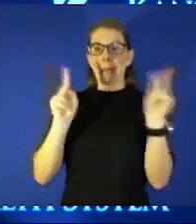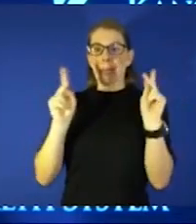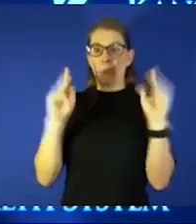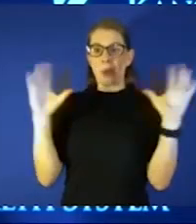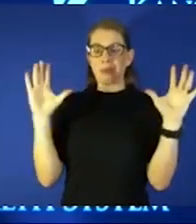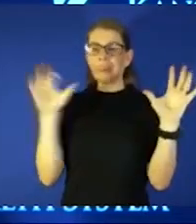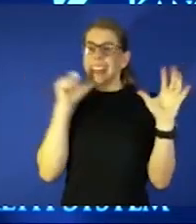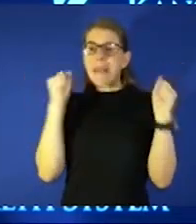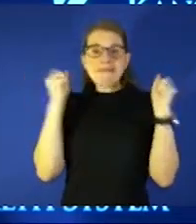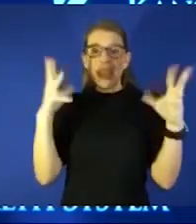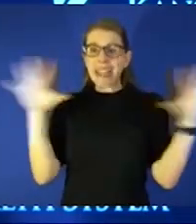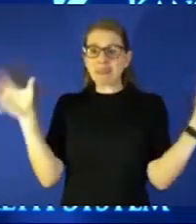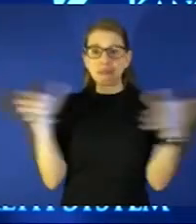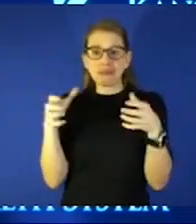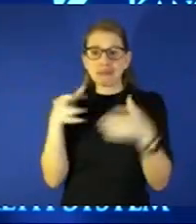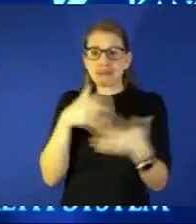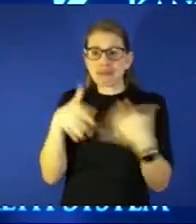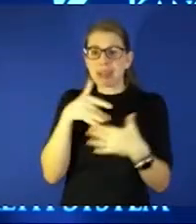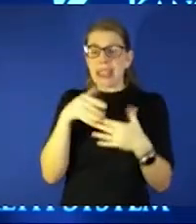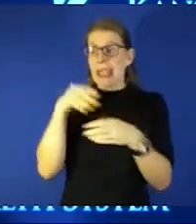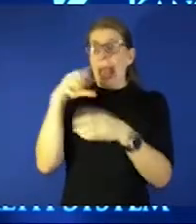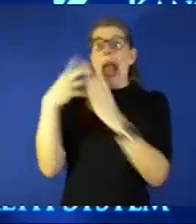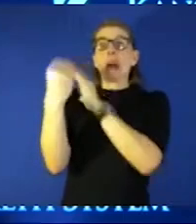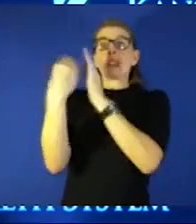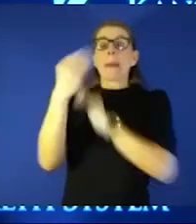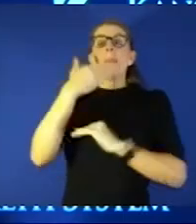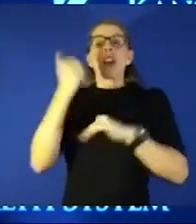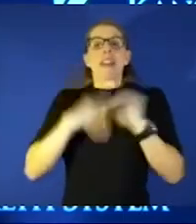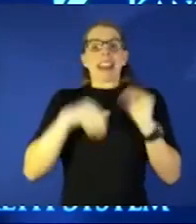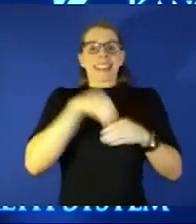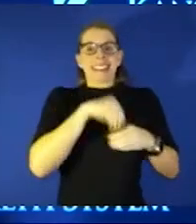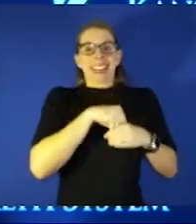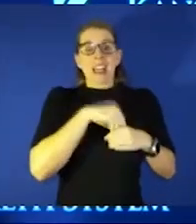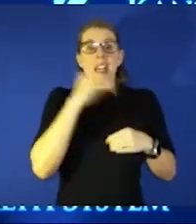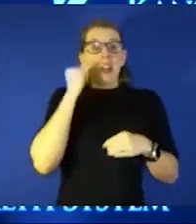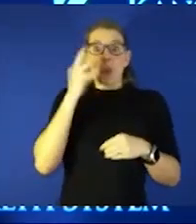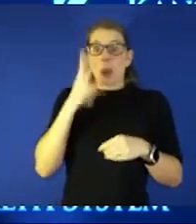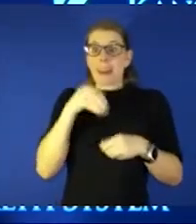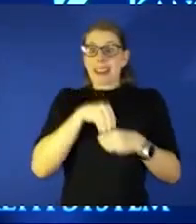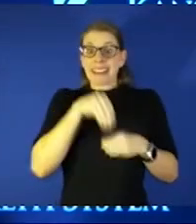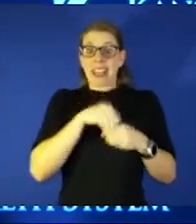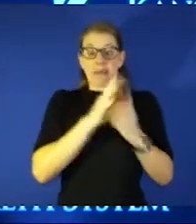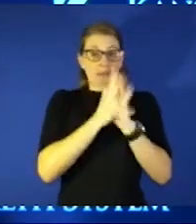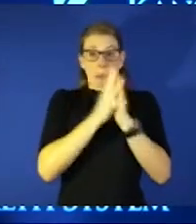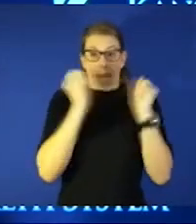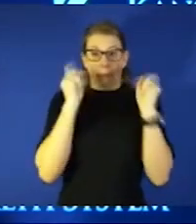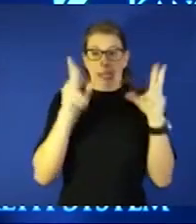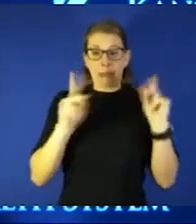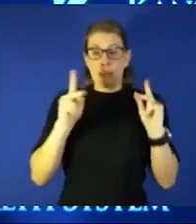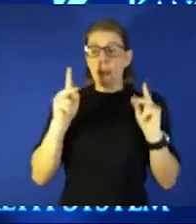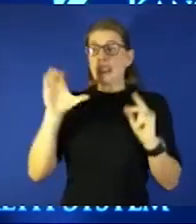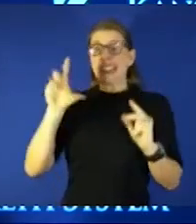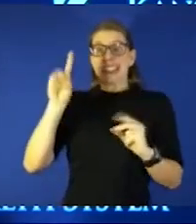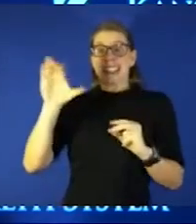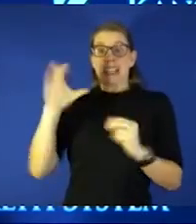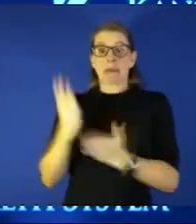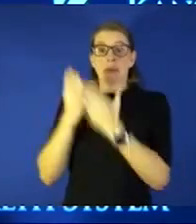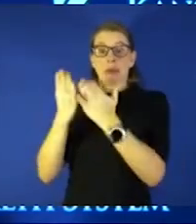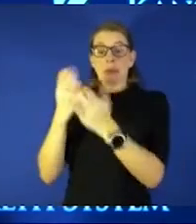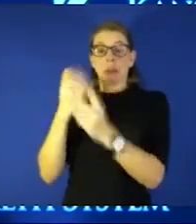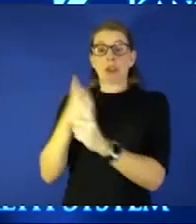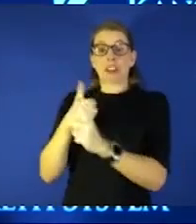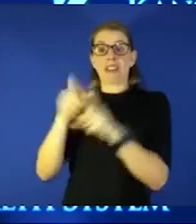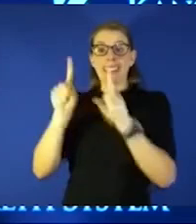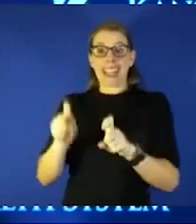outside is better than inside and if you're going to be inside around a lot of people CDC recommends either a you test b